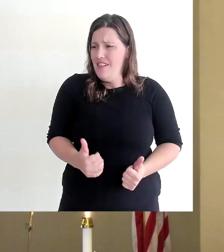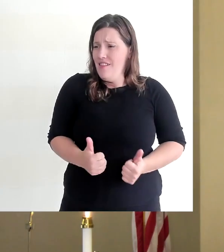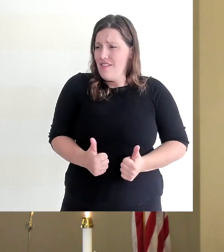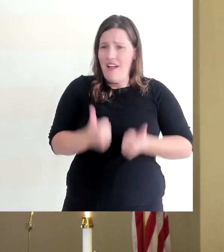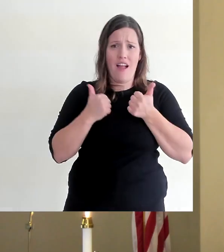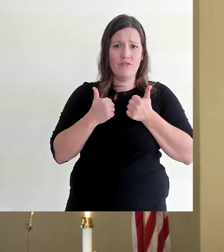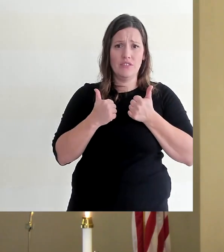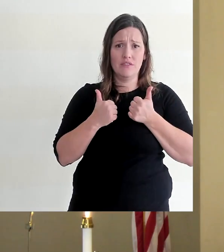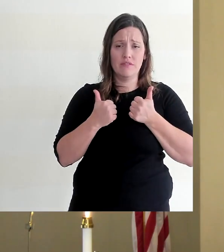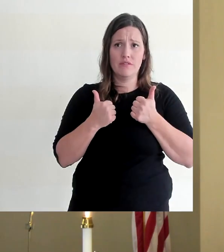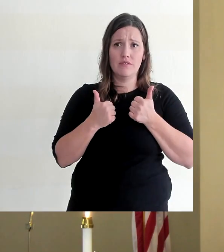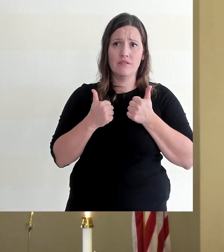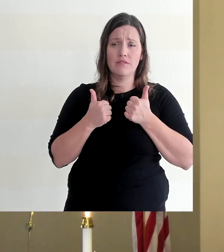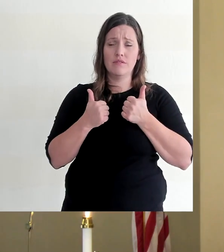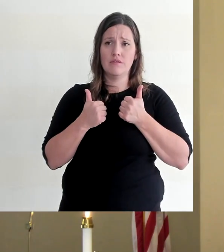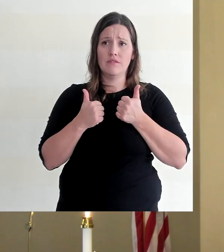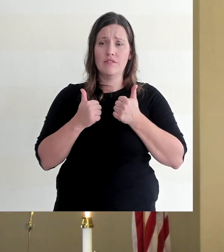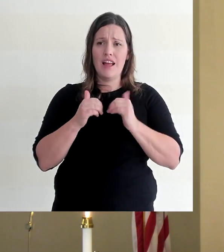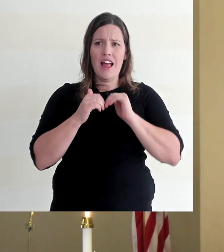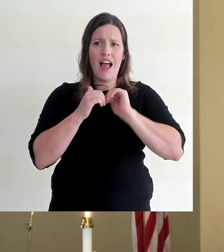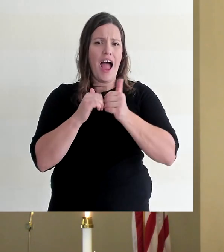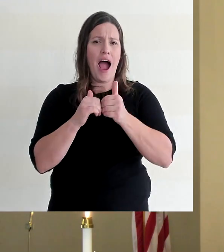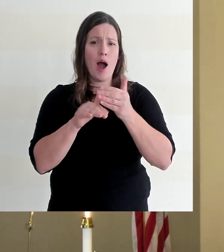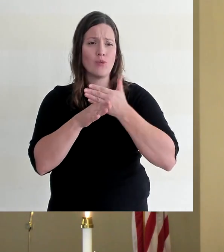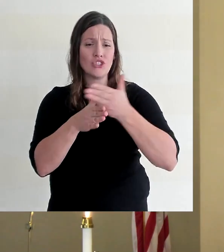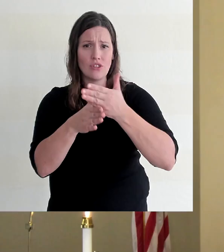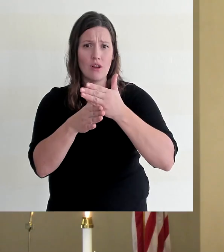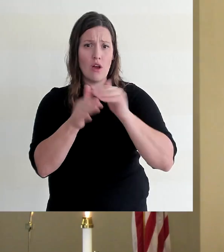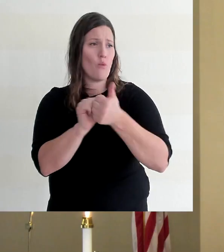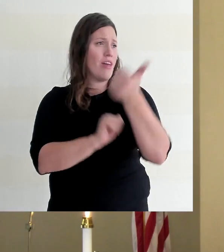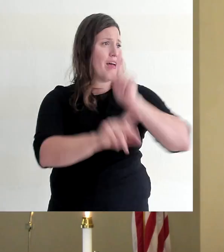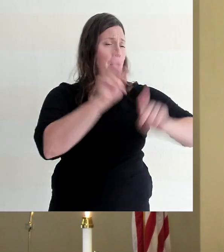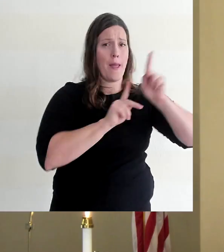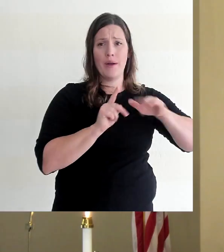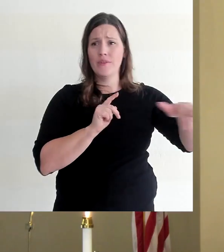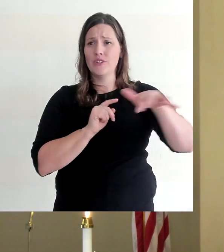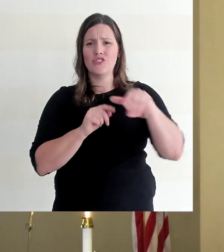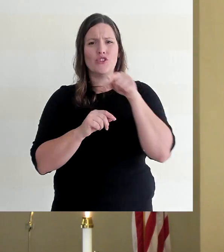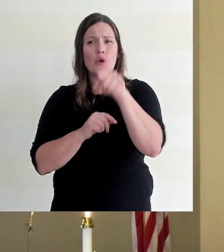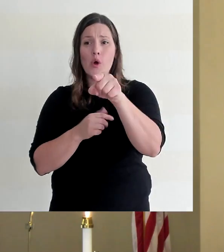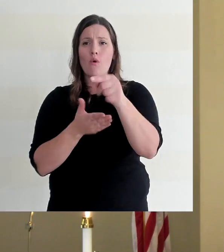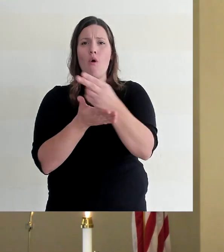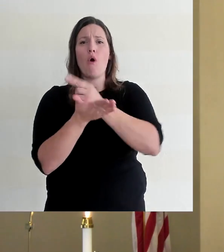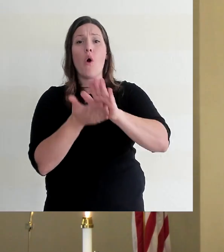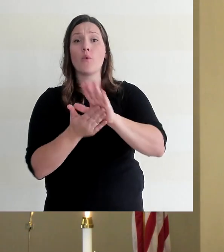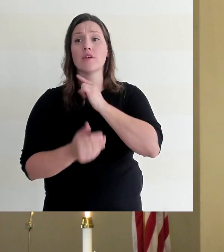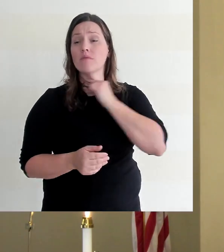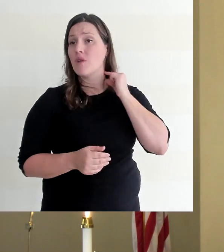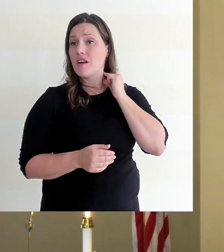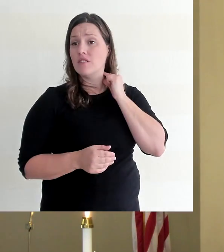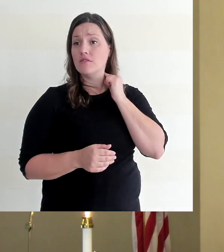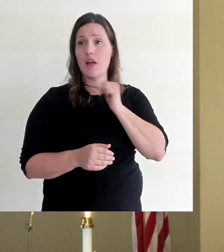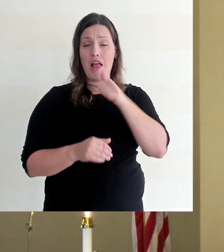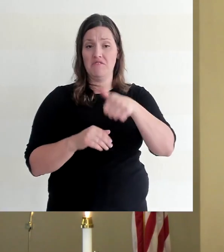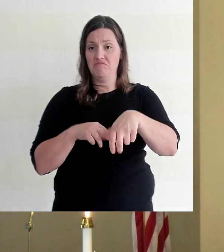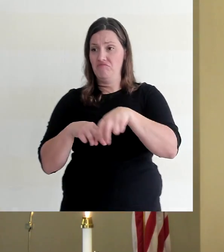with others, as the book of Hebrews says. One of the things that we learn is that as a holy priest, you do not sit